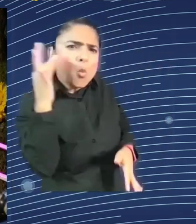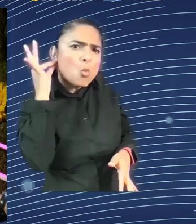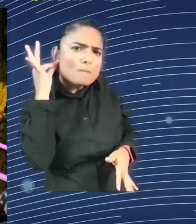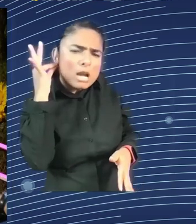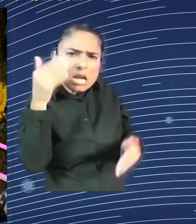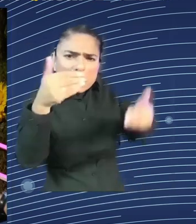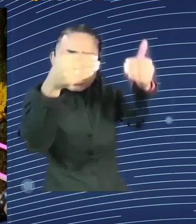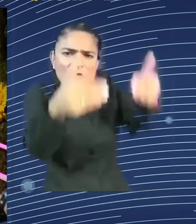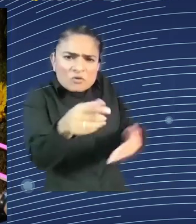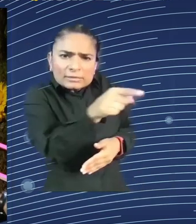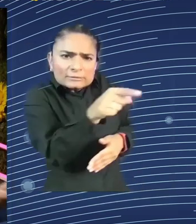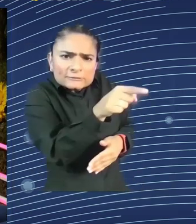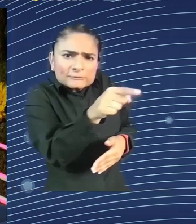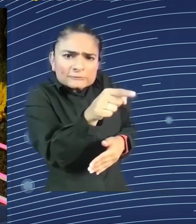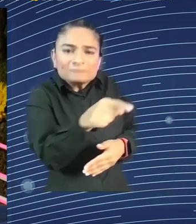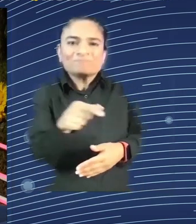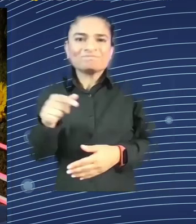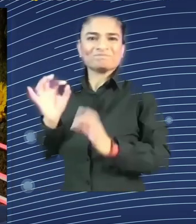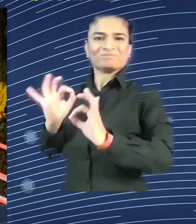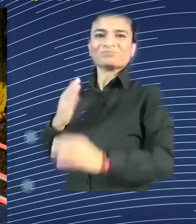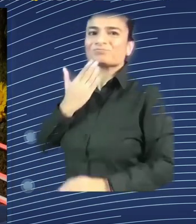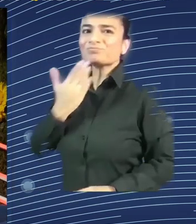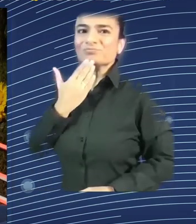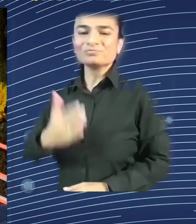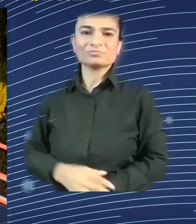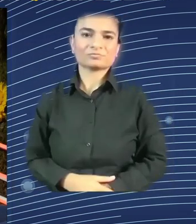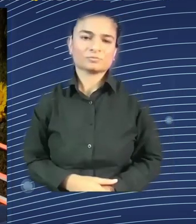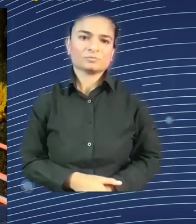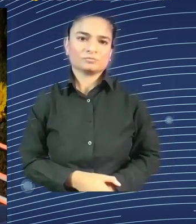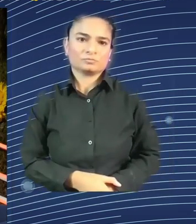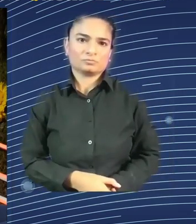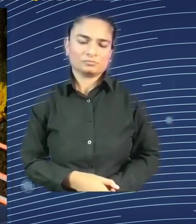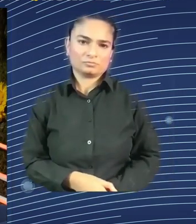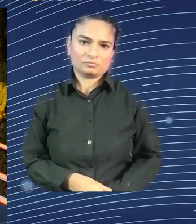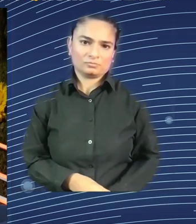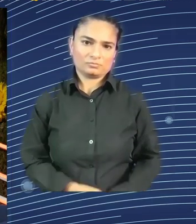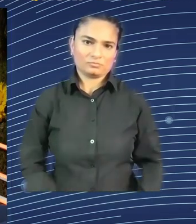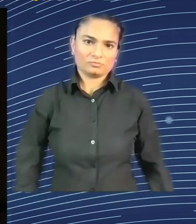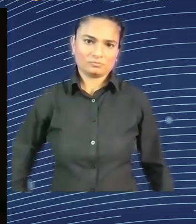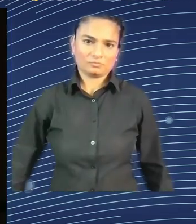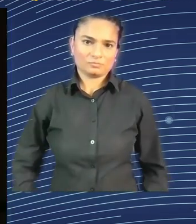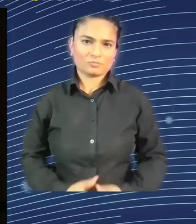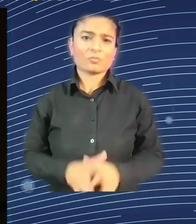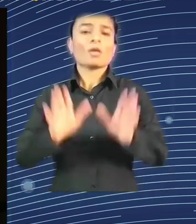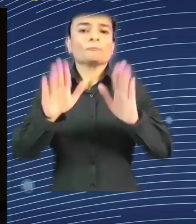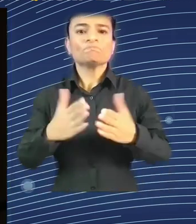today about new technologies and the influence on the work of work, world of work, sorry,